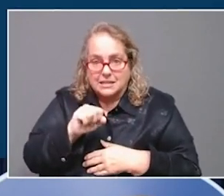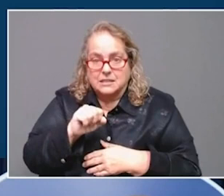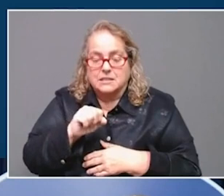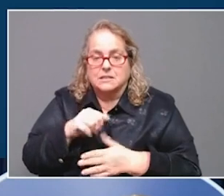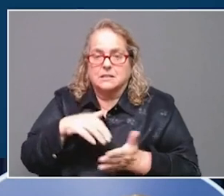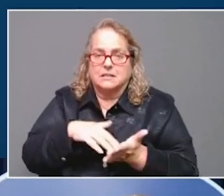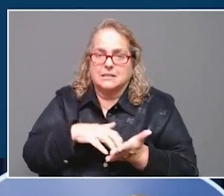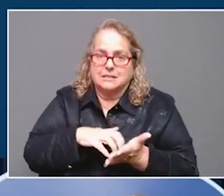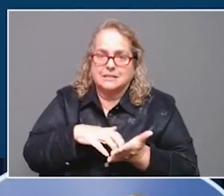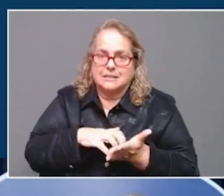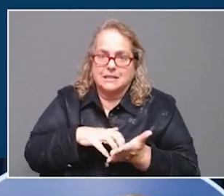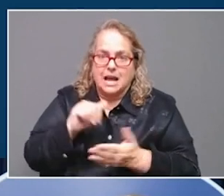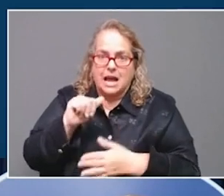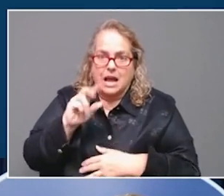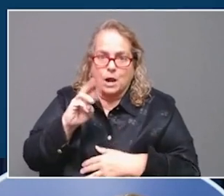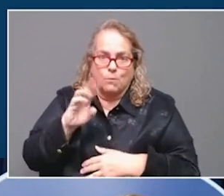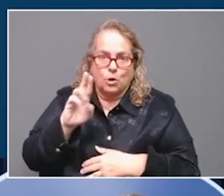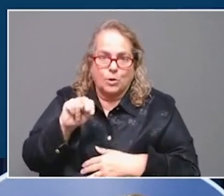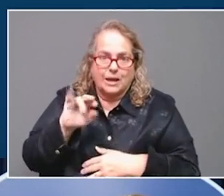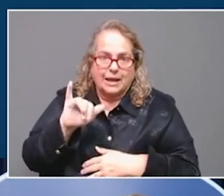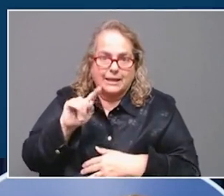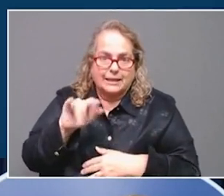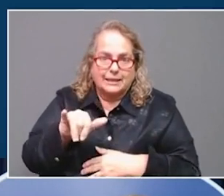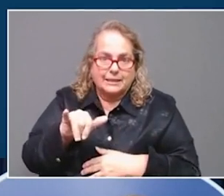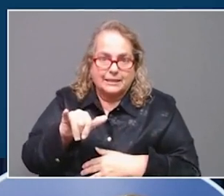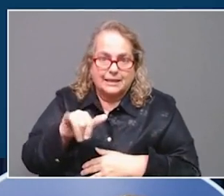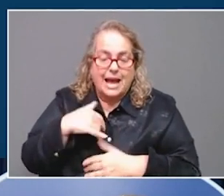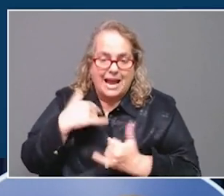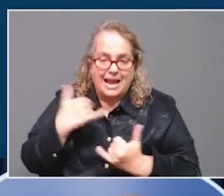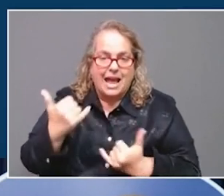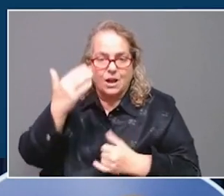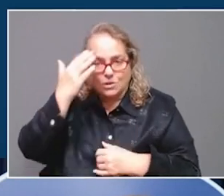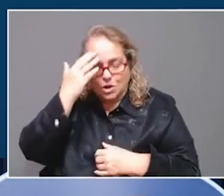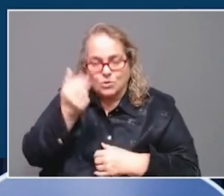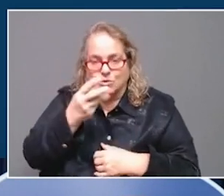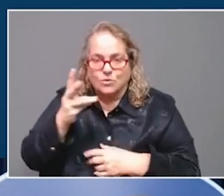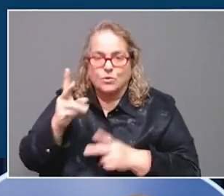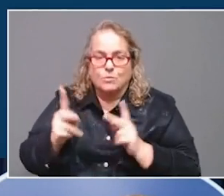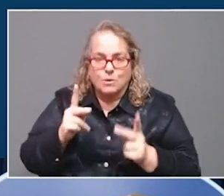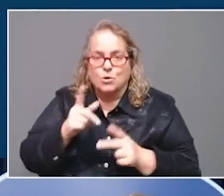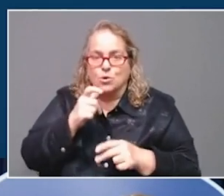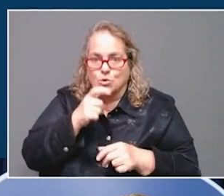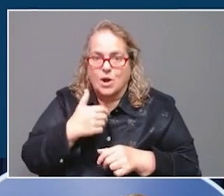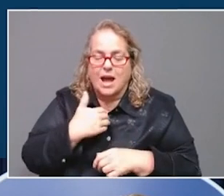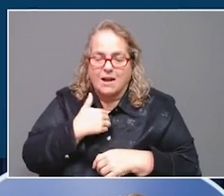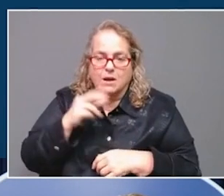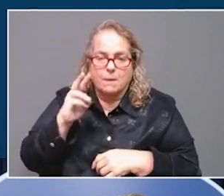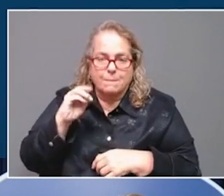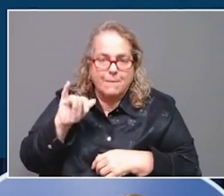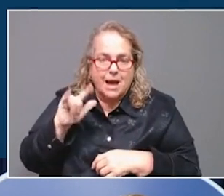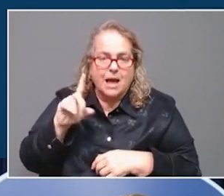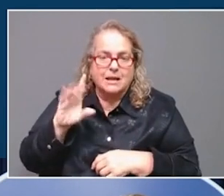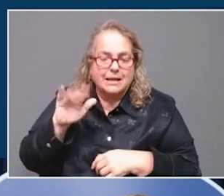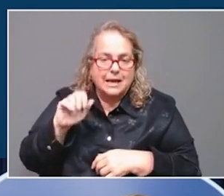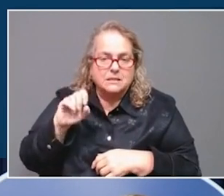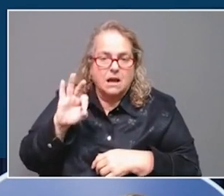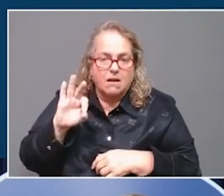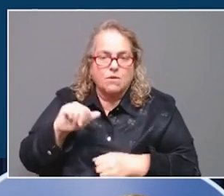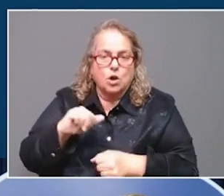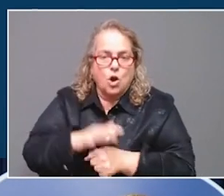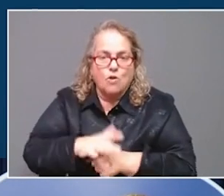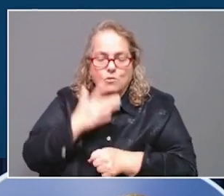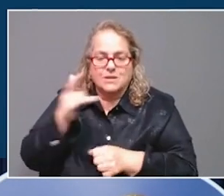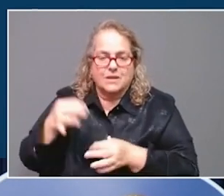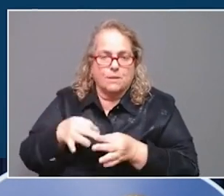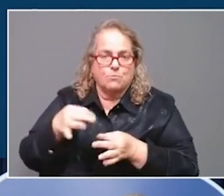know personally a number of folks that have ultimately gotten a mild case of COVID because they put off getting